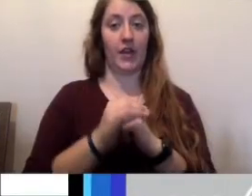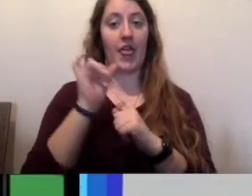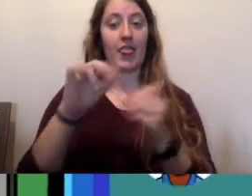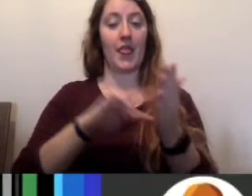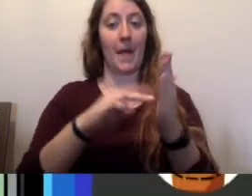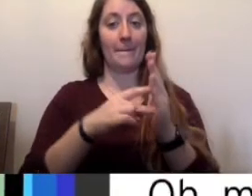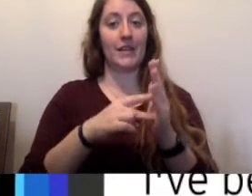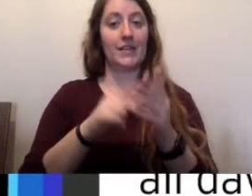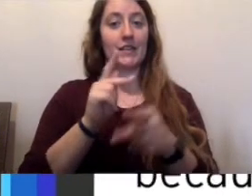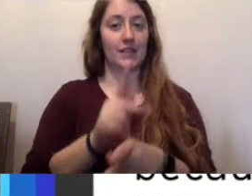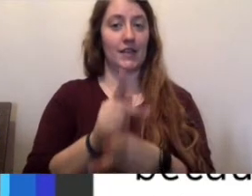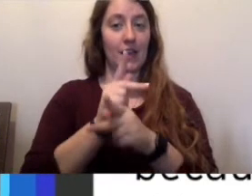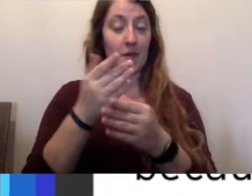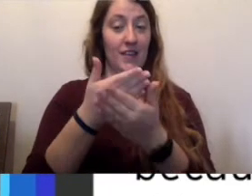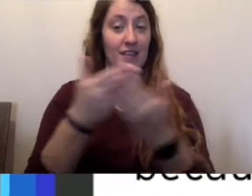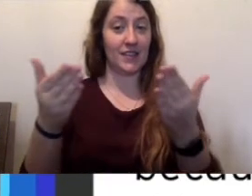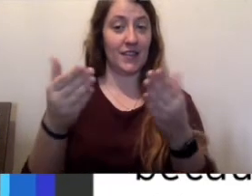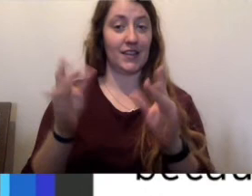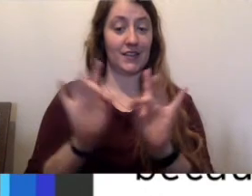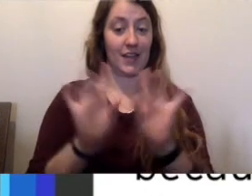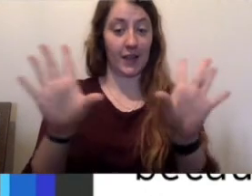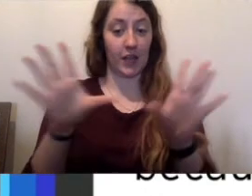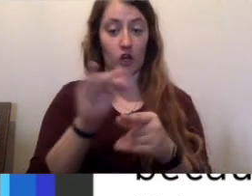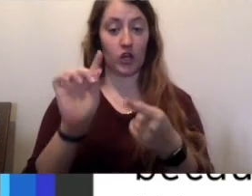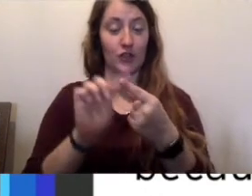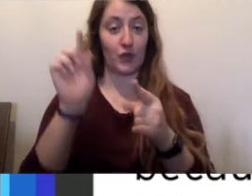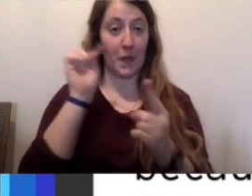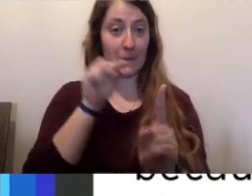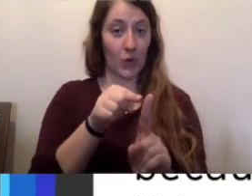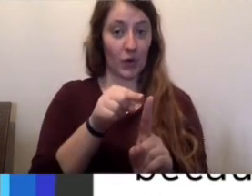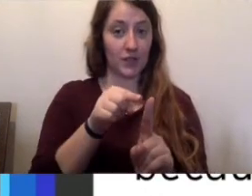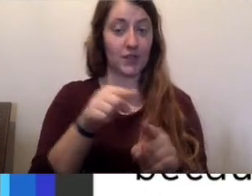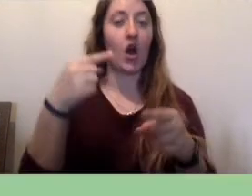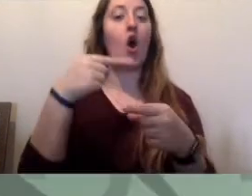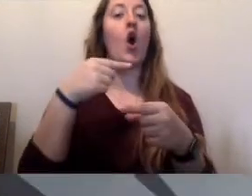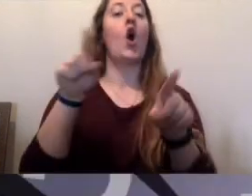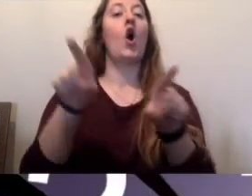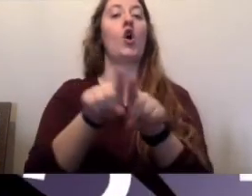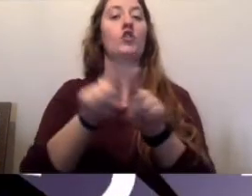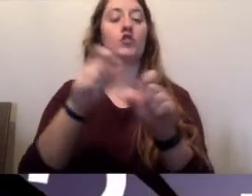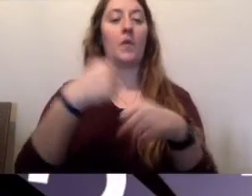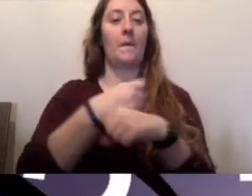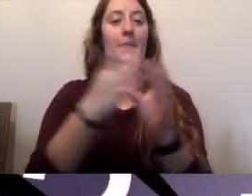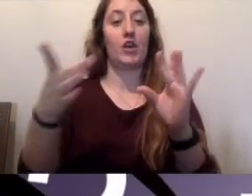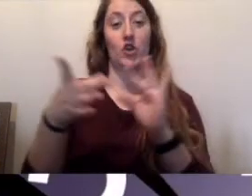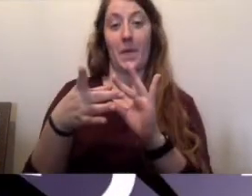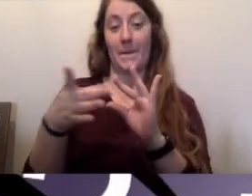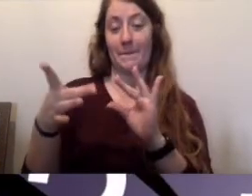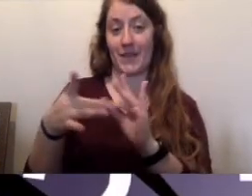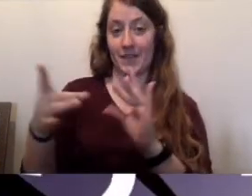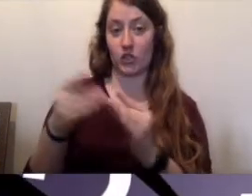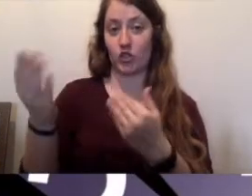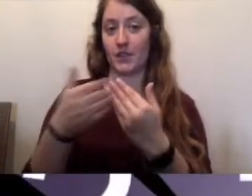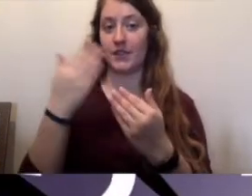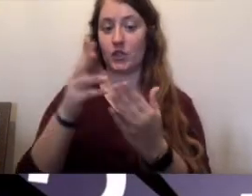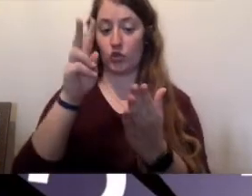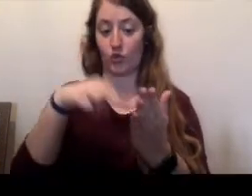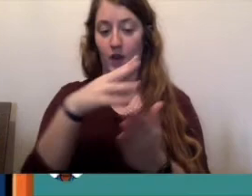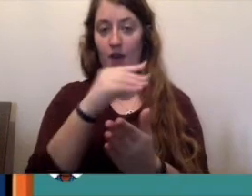clear and to the point. It also means making your messages easy to read and understand, which can depend on your audience.